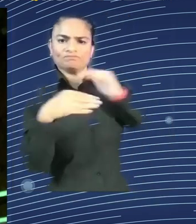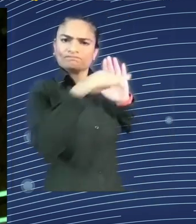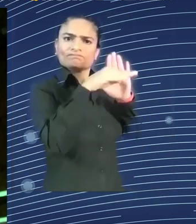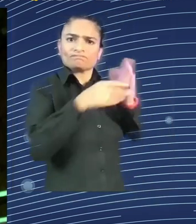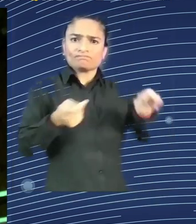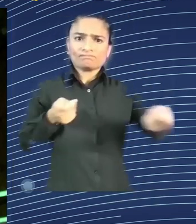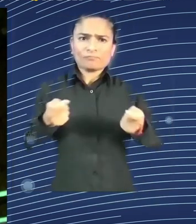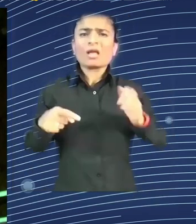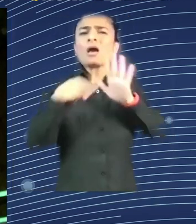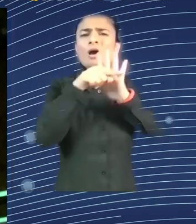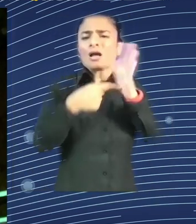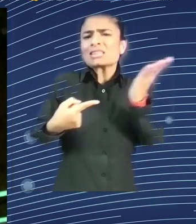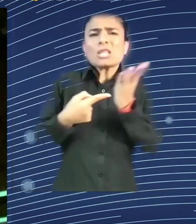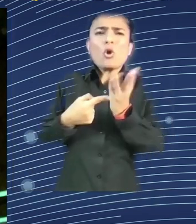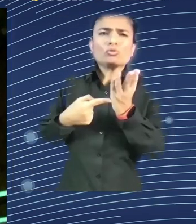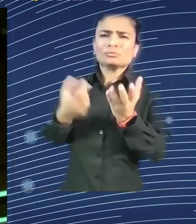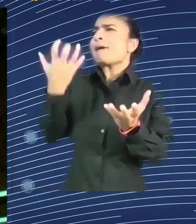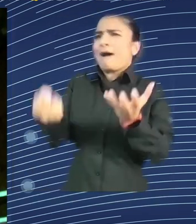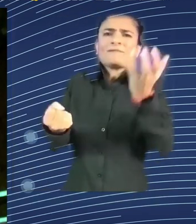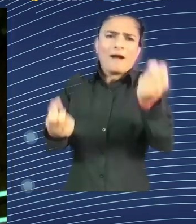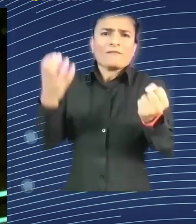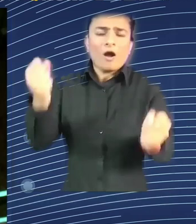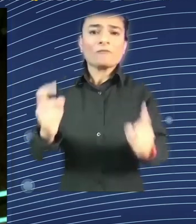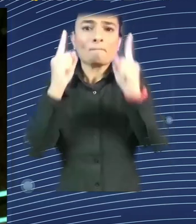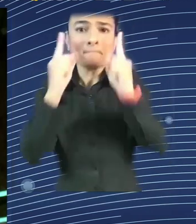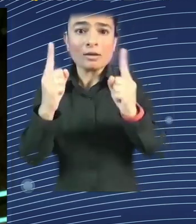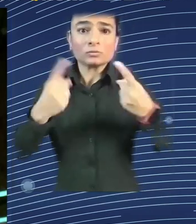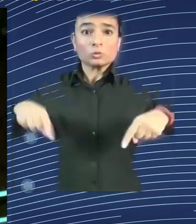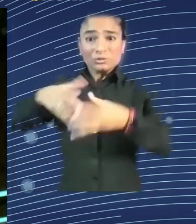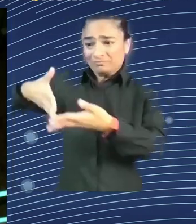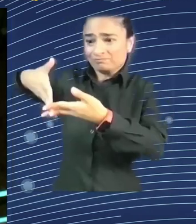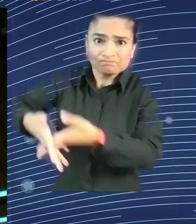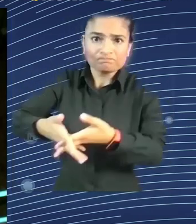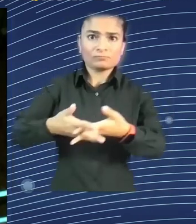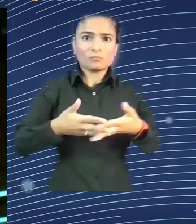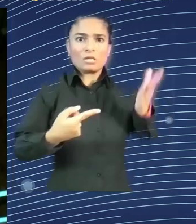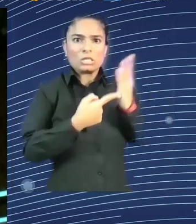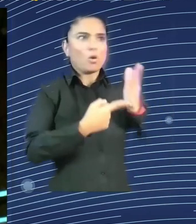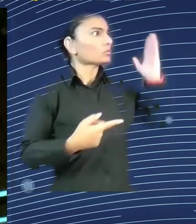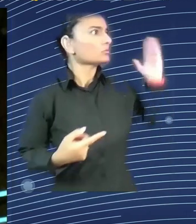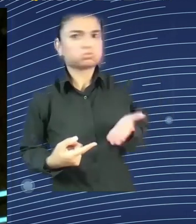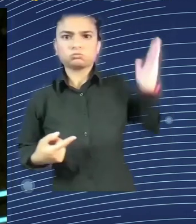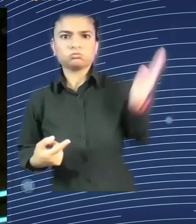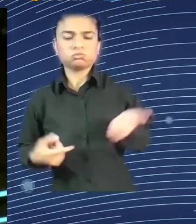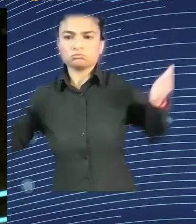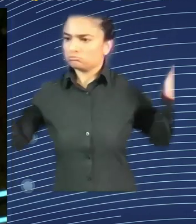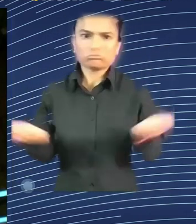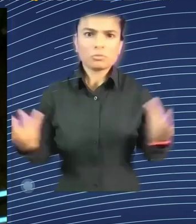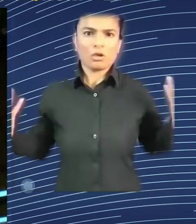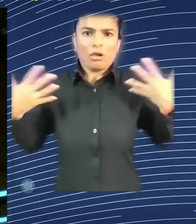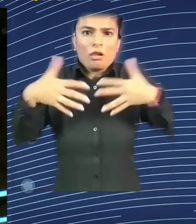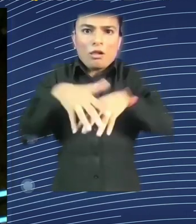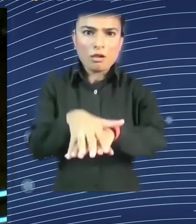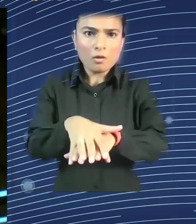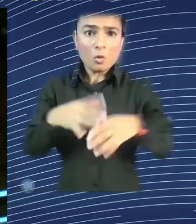comes from Europe, but comes from other places. So I think it's not about only regulation, it's about the whole environment. We have heard